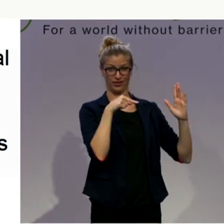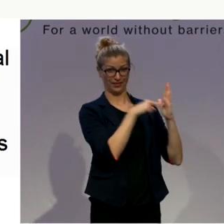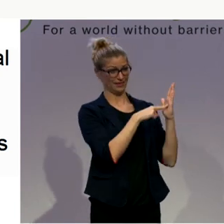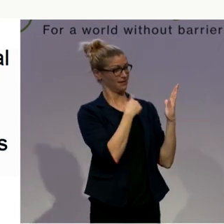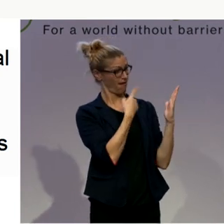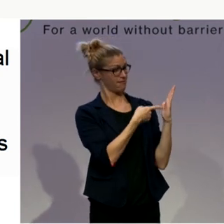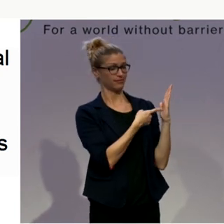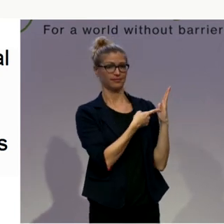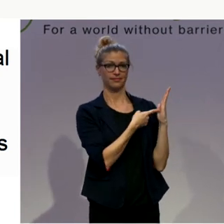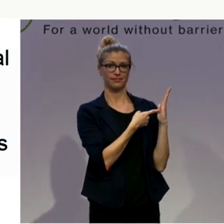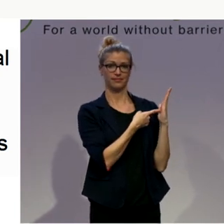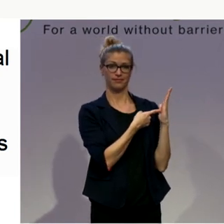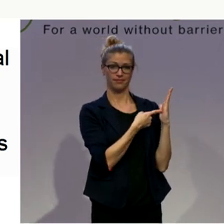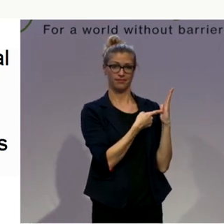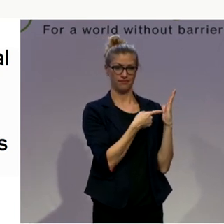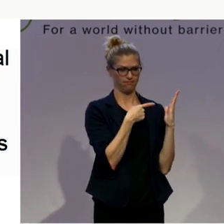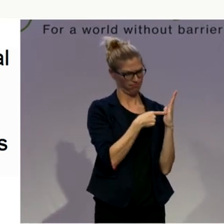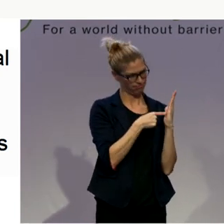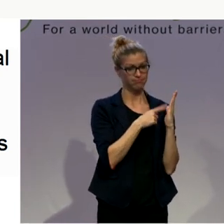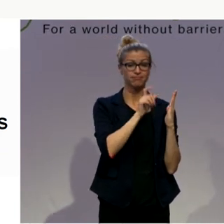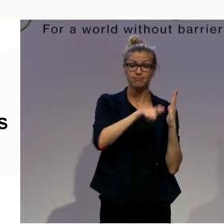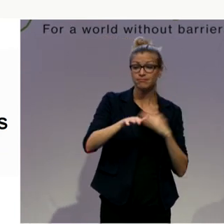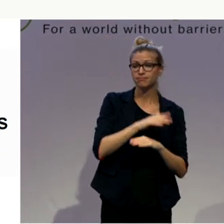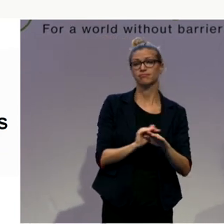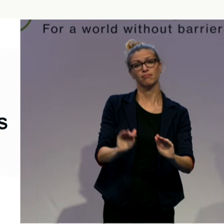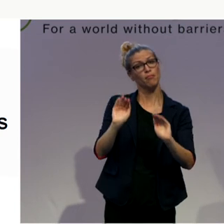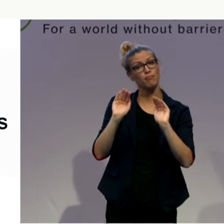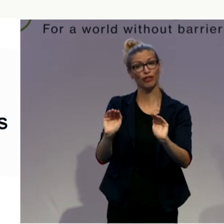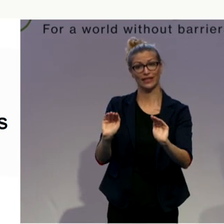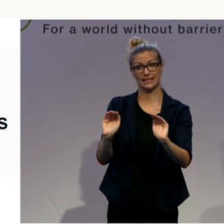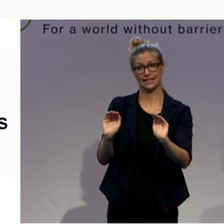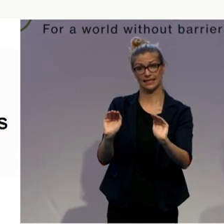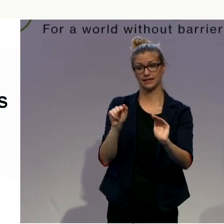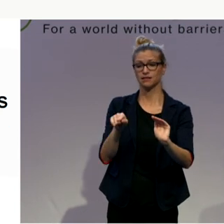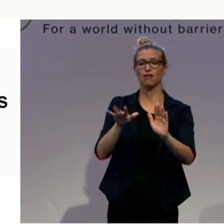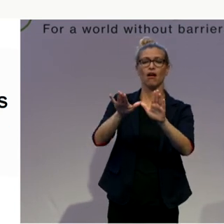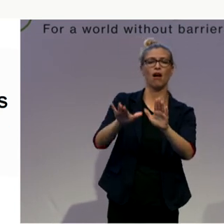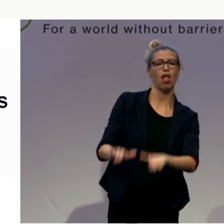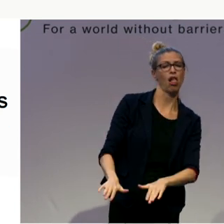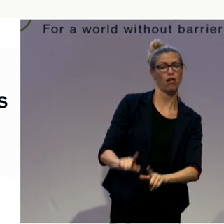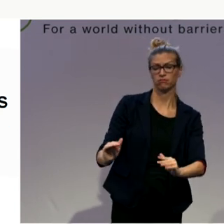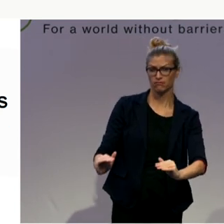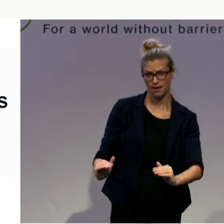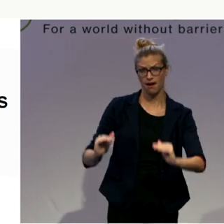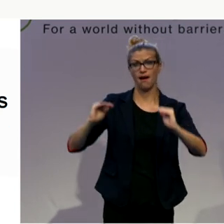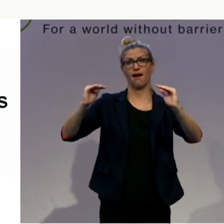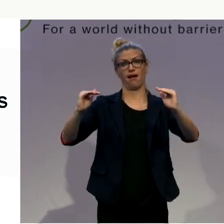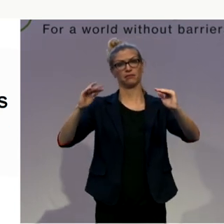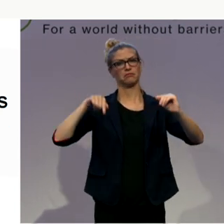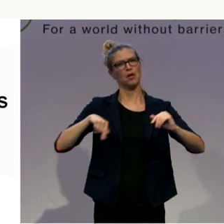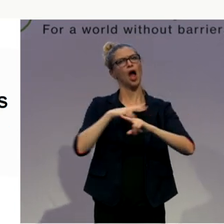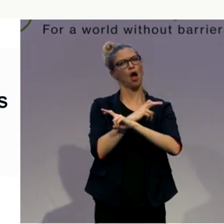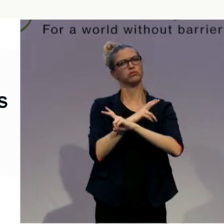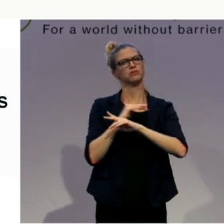The protection and promotion of rights of disabled persons are high on Austria's agenda. In order to